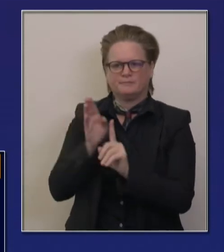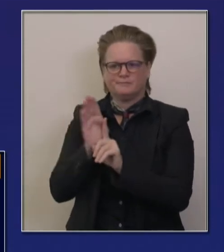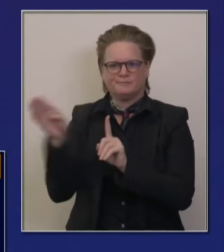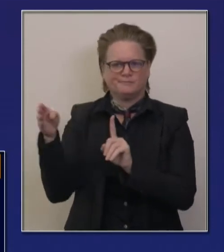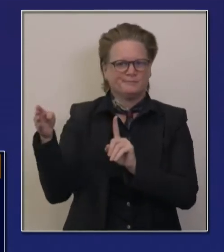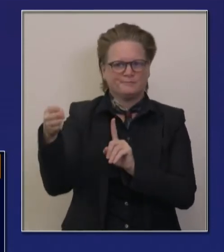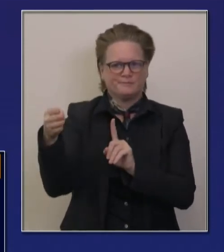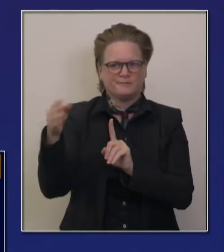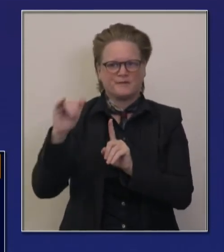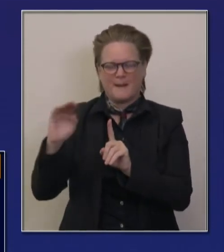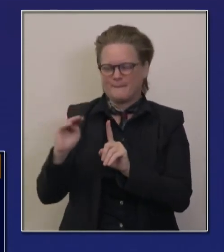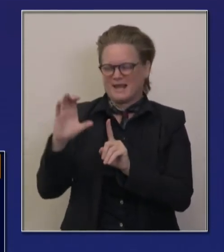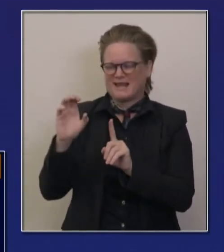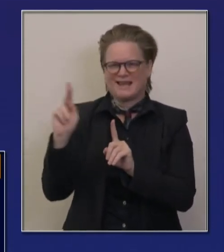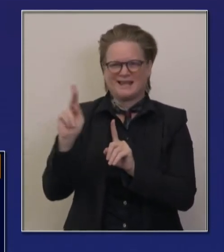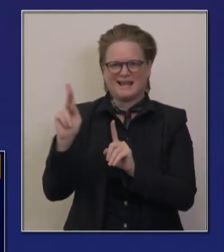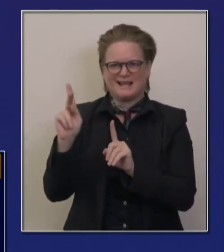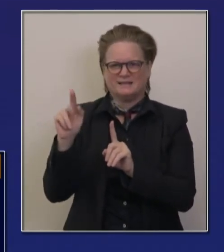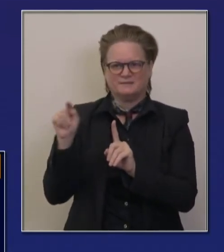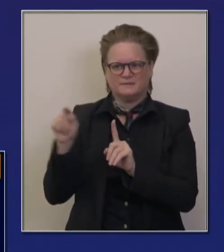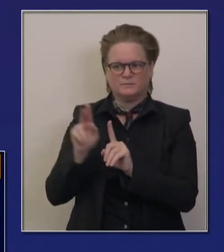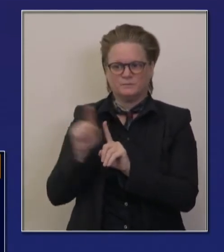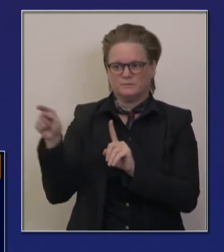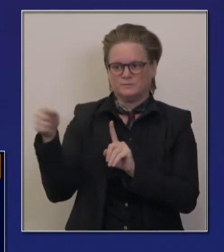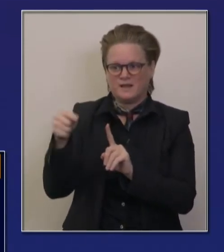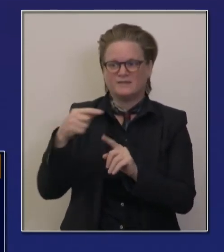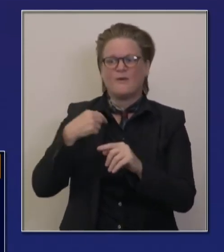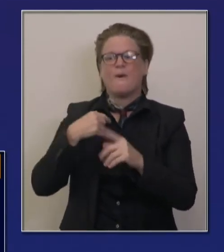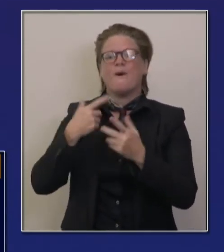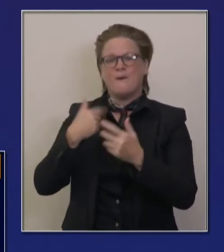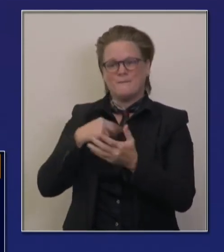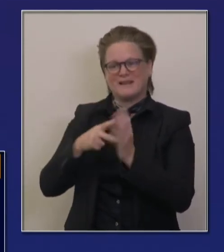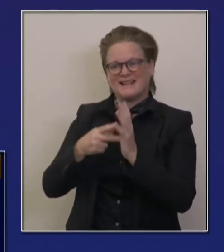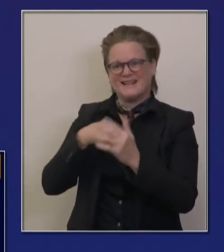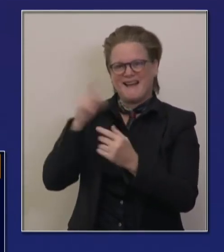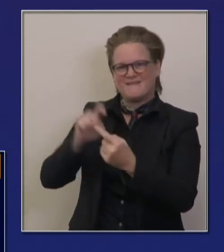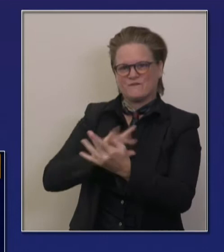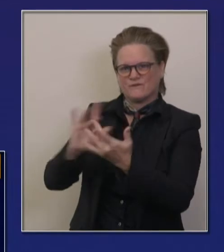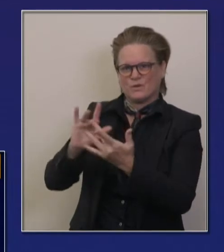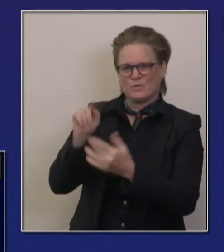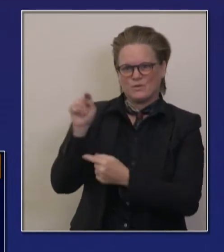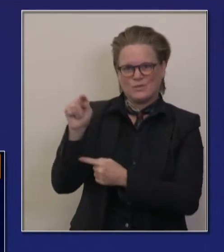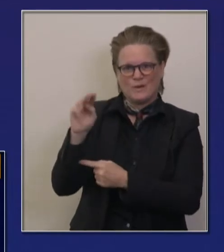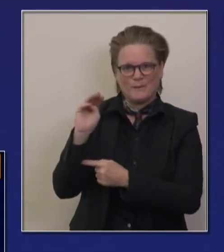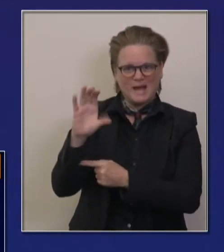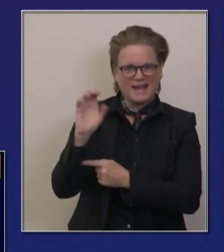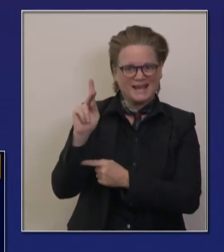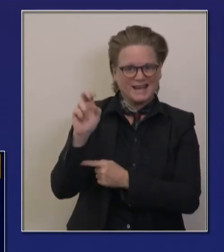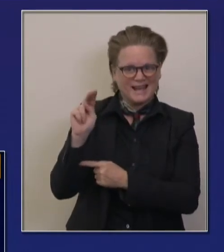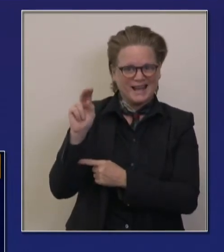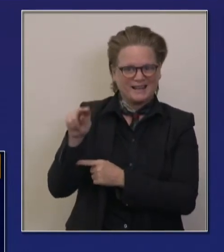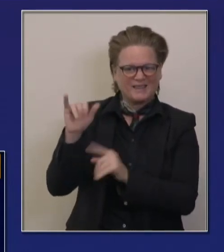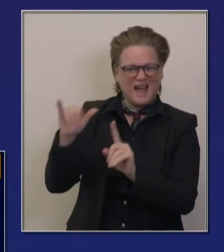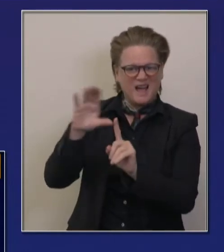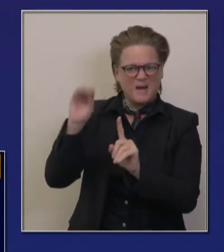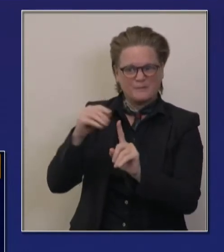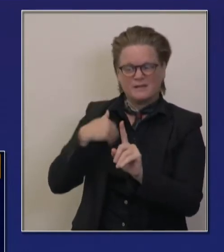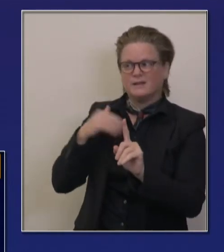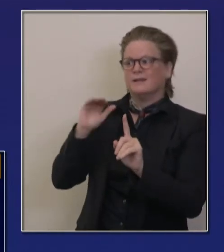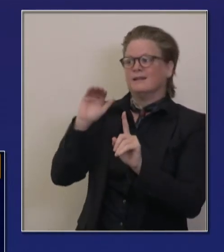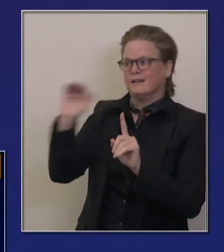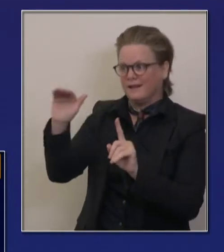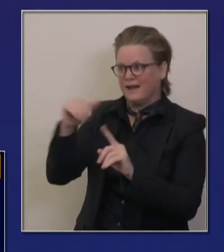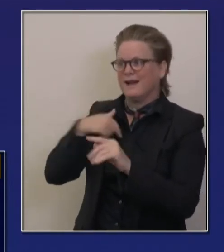vaccination. Again, two different types of vaccines. Both require two doses. One is ultra-cold storage. One is just